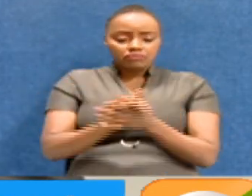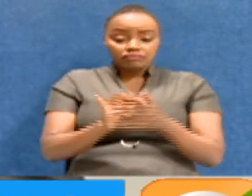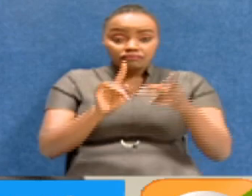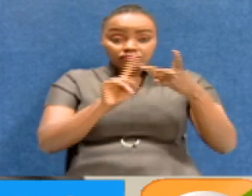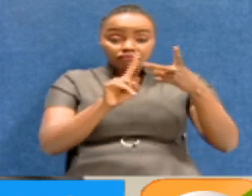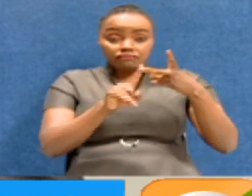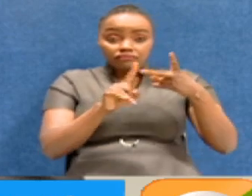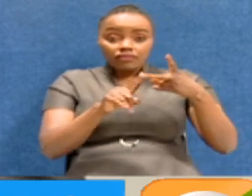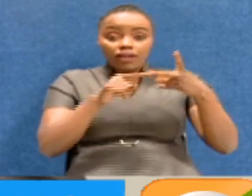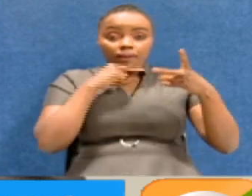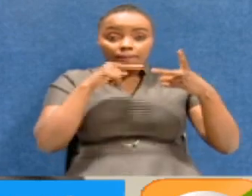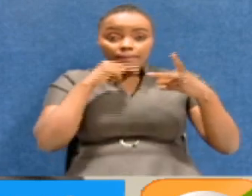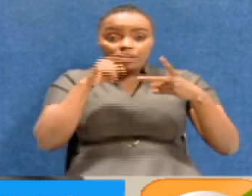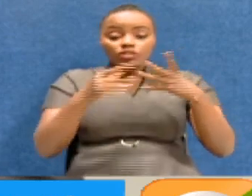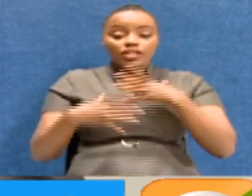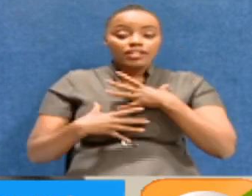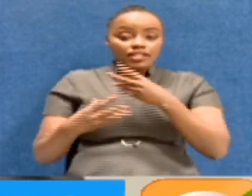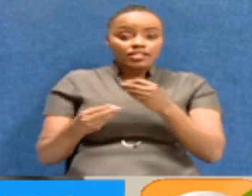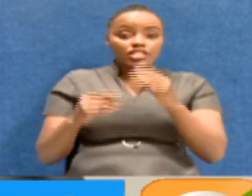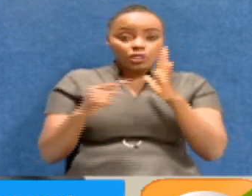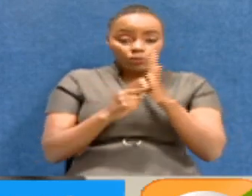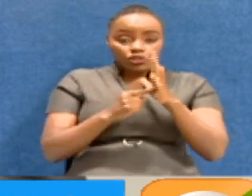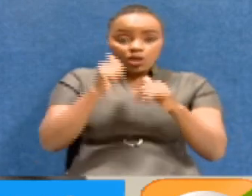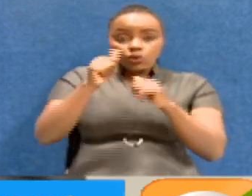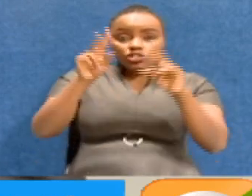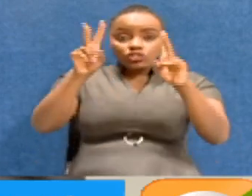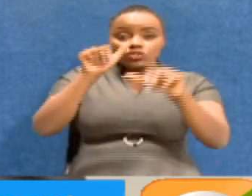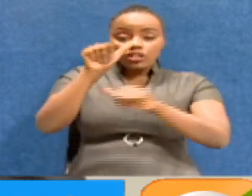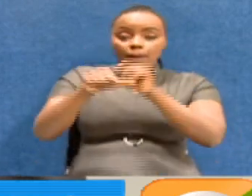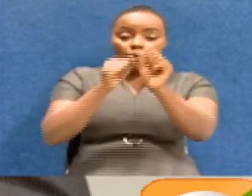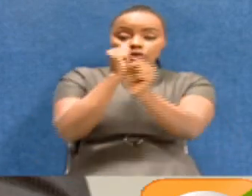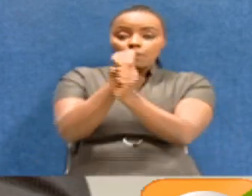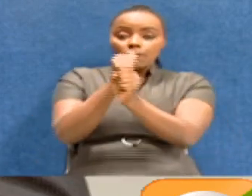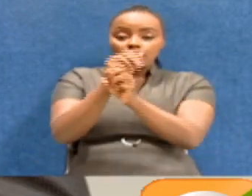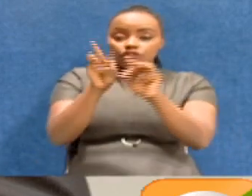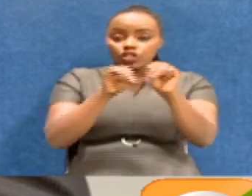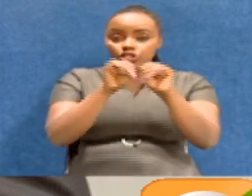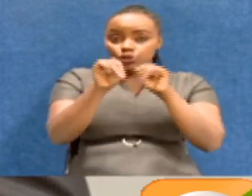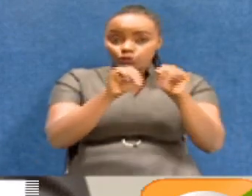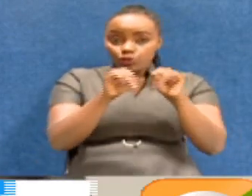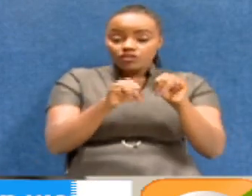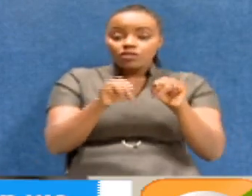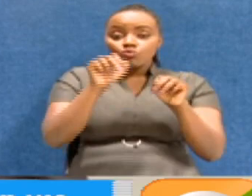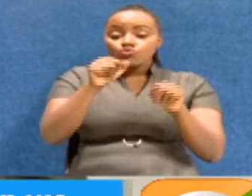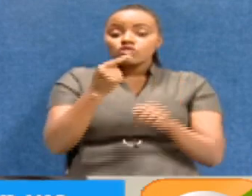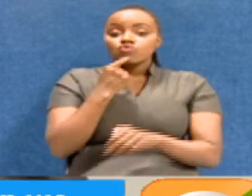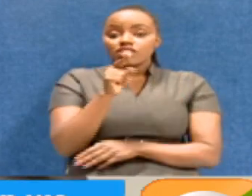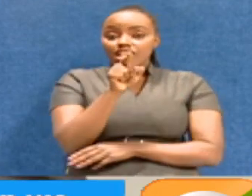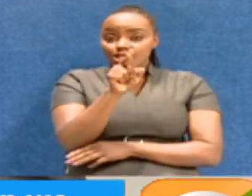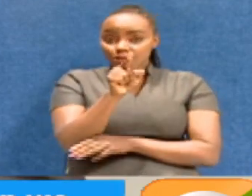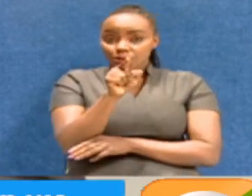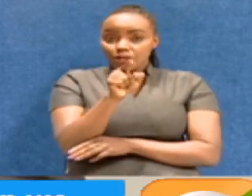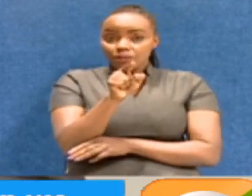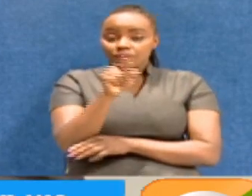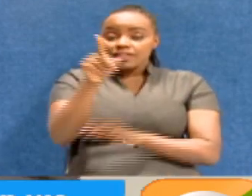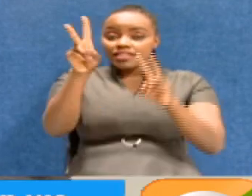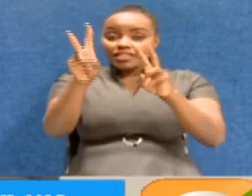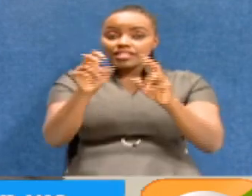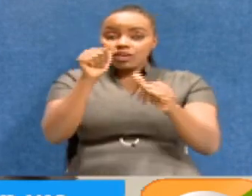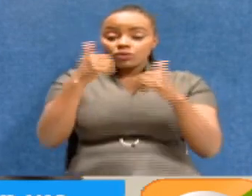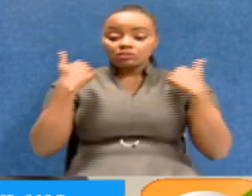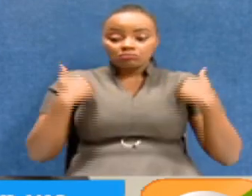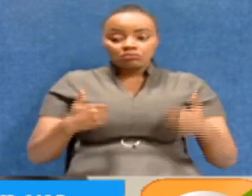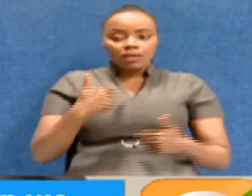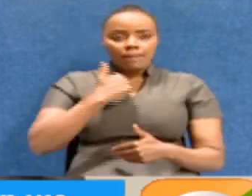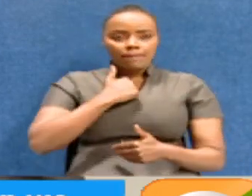And second, you've mentioned an interesting point, which is on the question of performance management. And I must say that that was an issue that